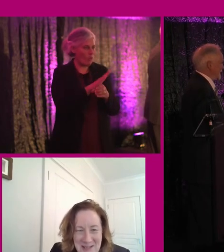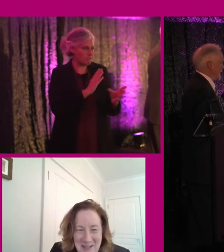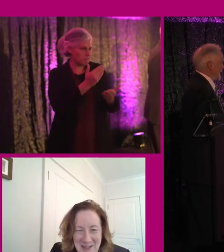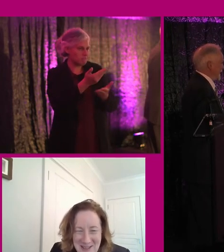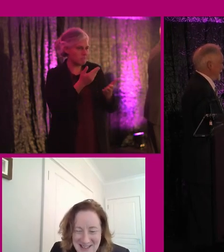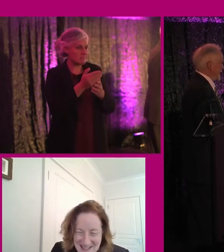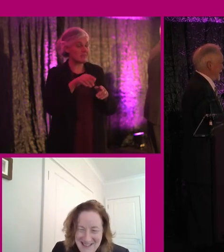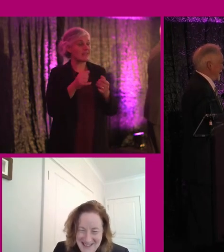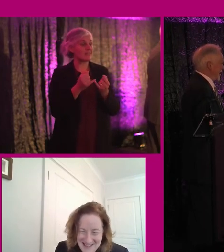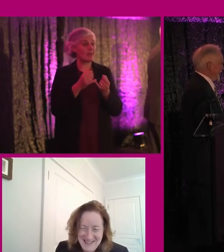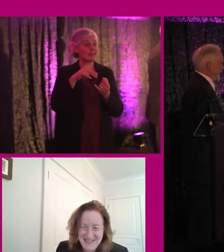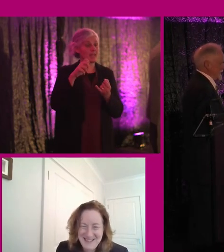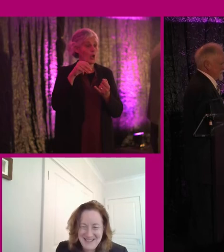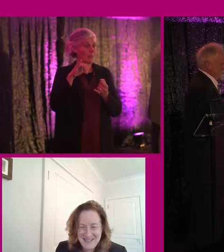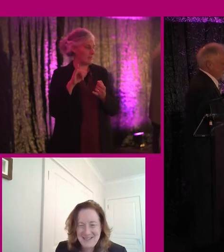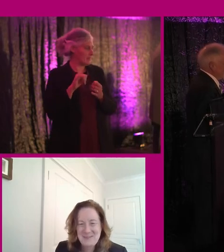let Naomi talk.